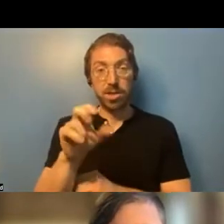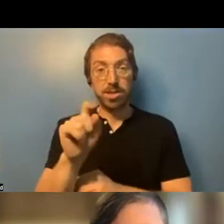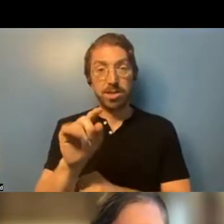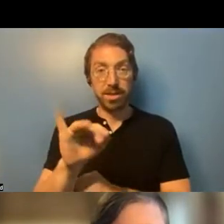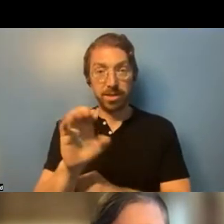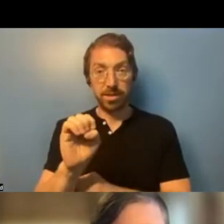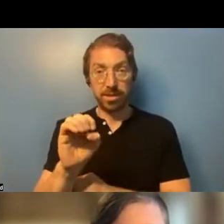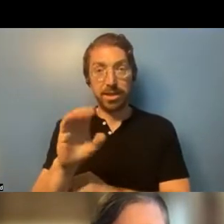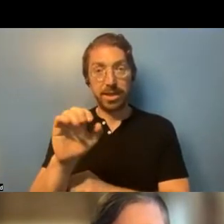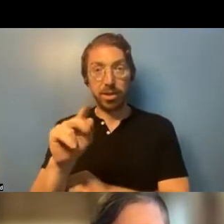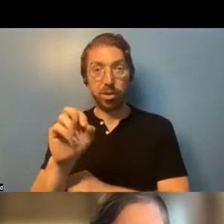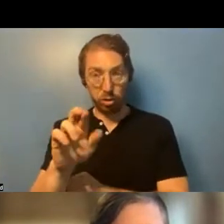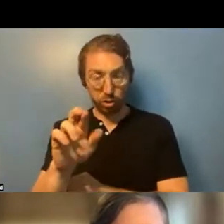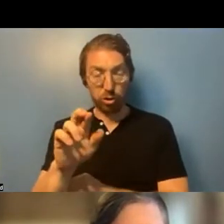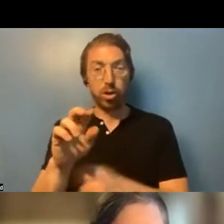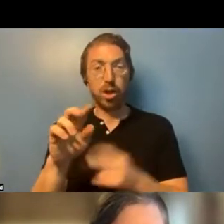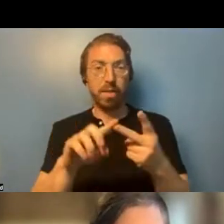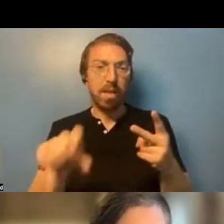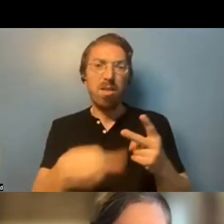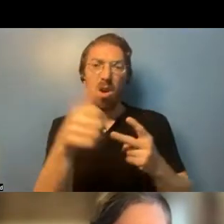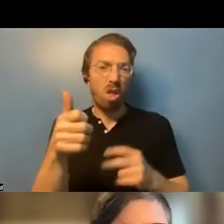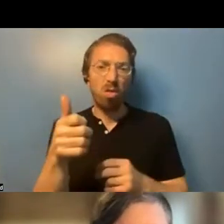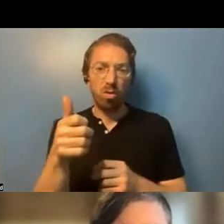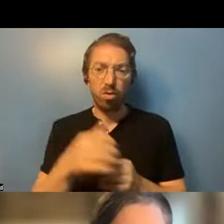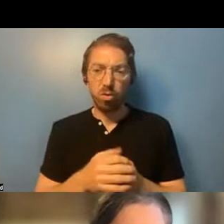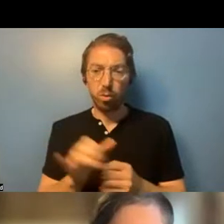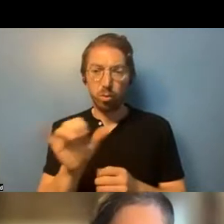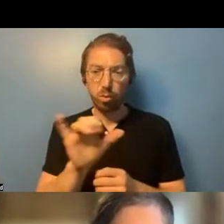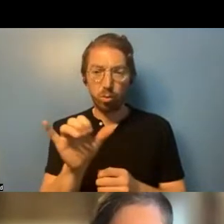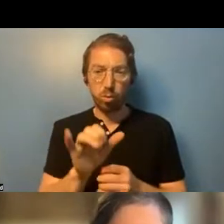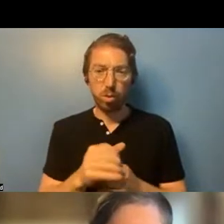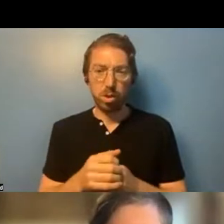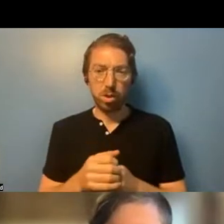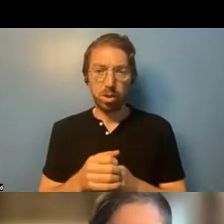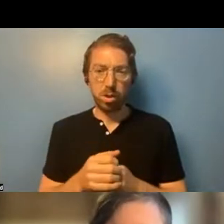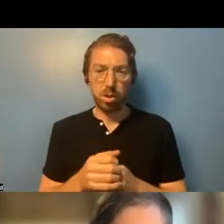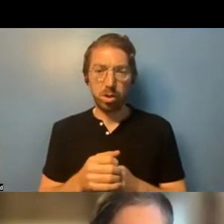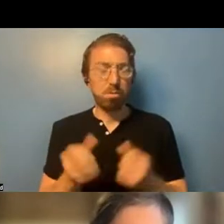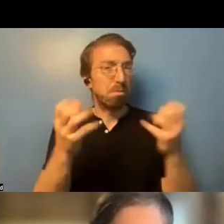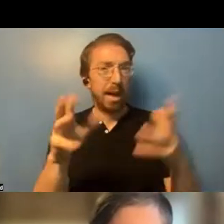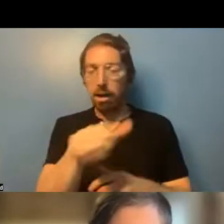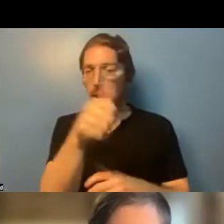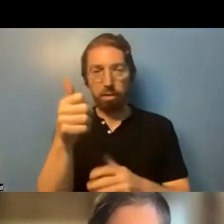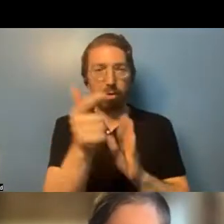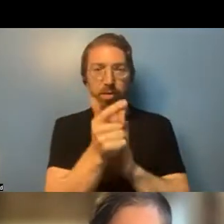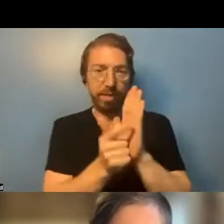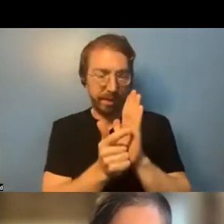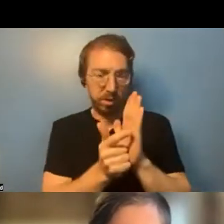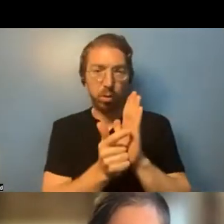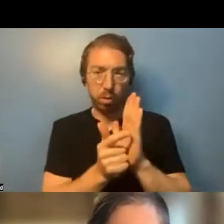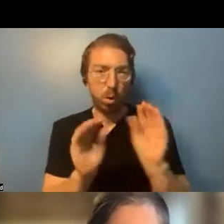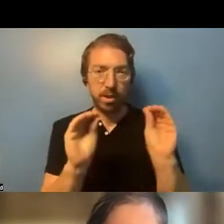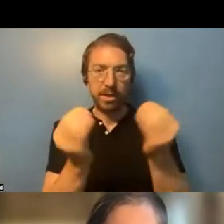again is a shout organizational ally member, um, or other legal services organizations like legal aid or legal